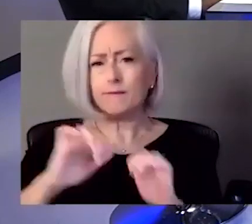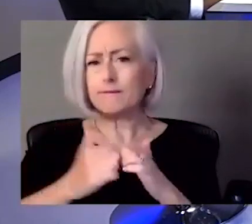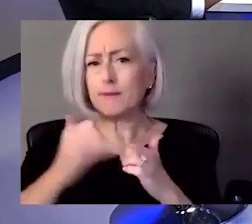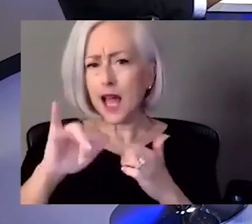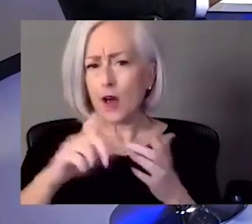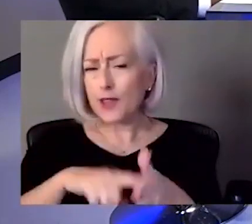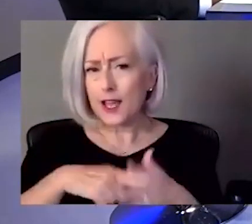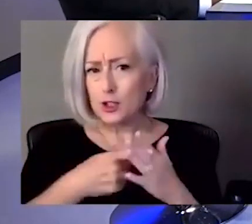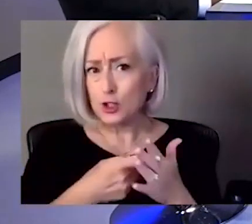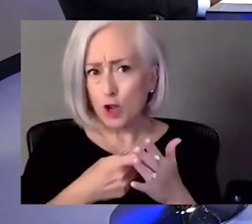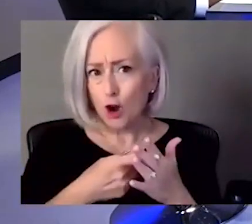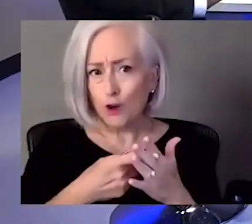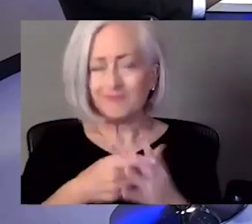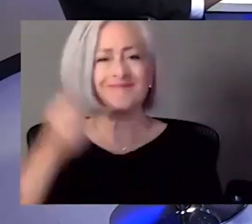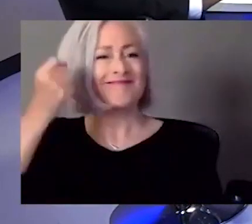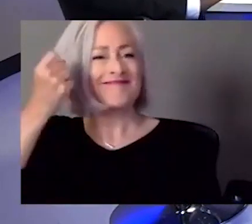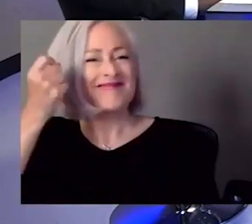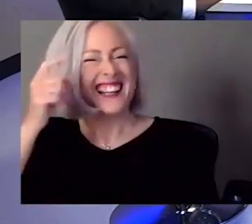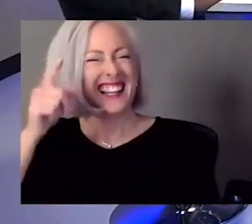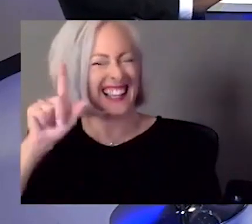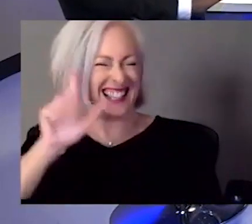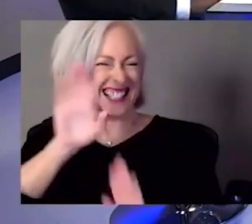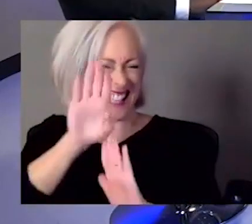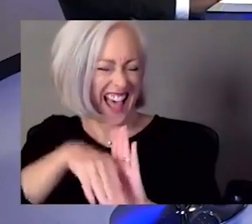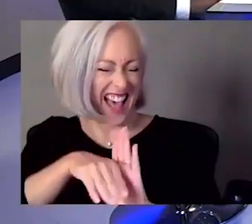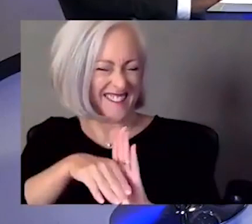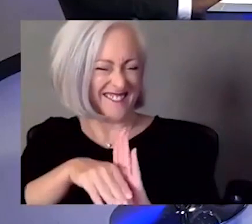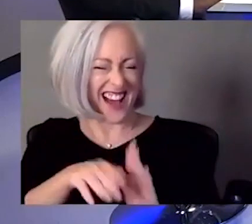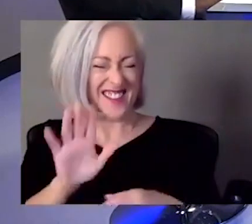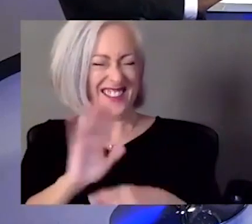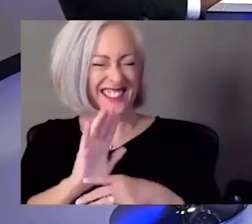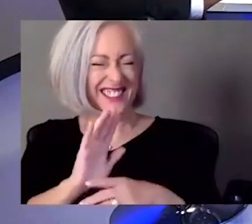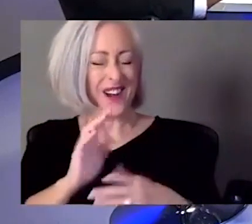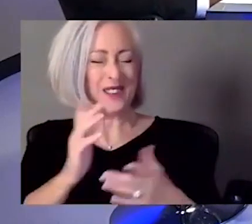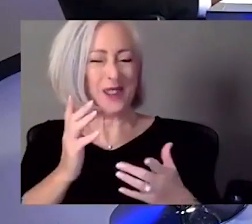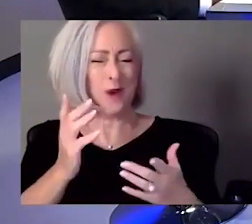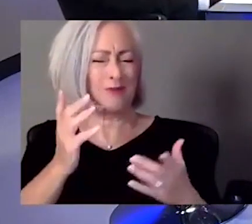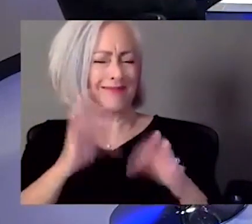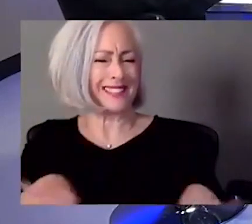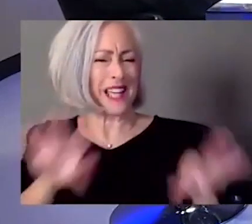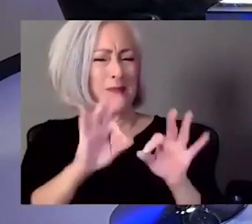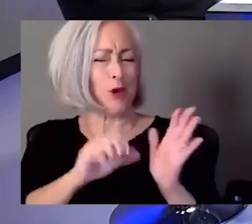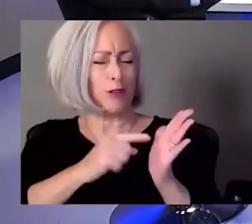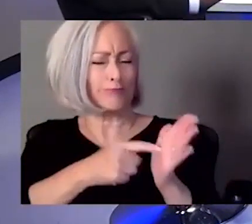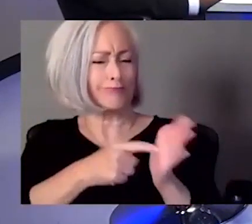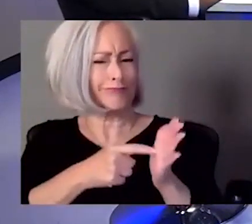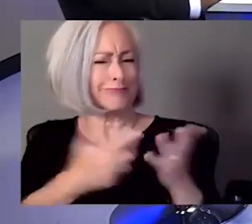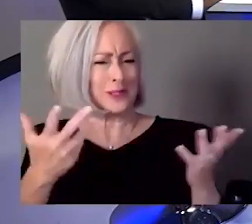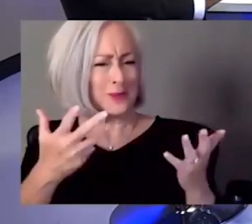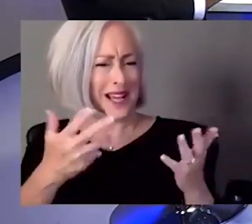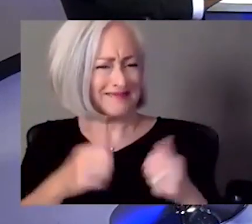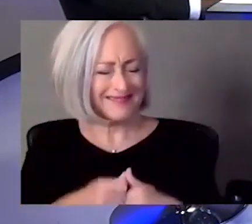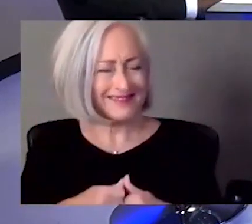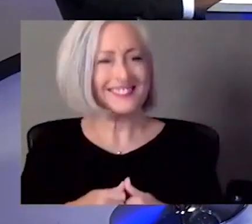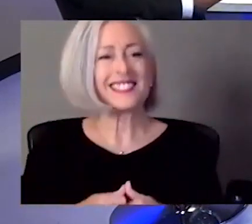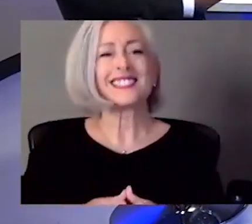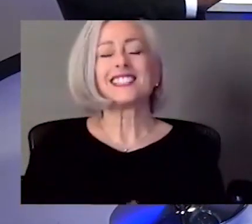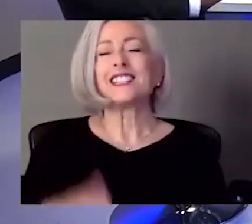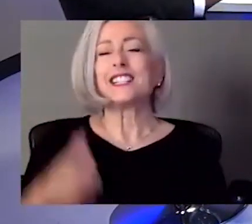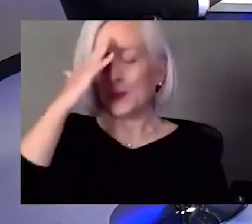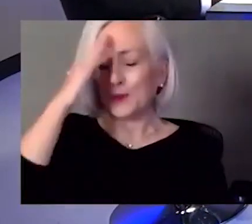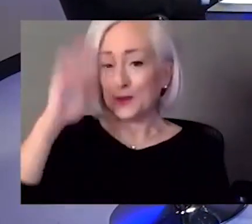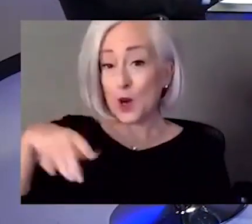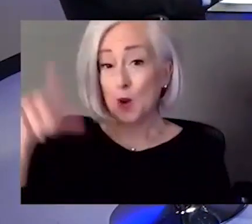a half hour show, so give us some more of the important high notes. Yeah. So, I mean, as we all know, Lincoln issued the